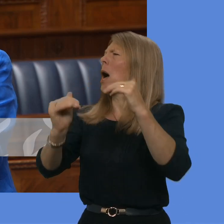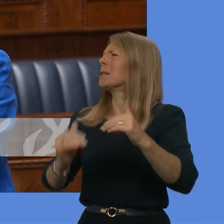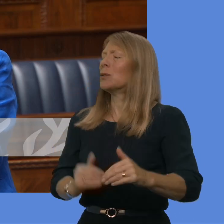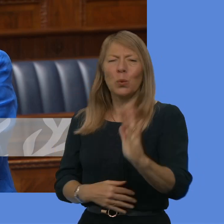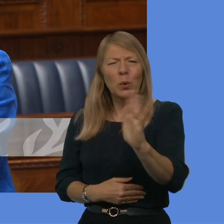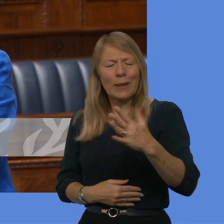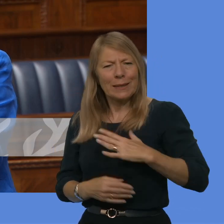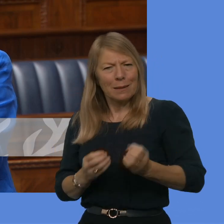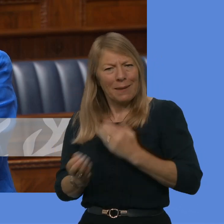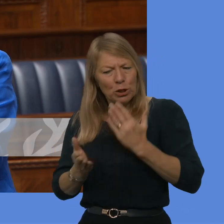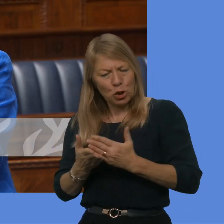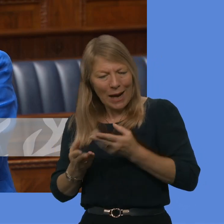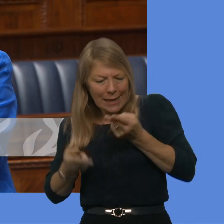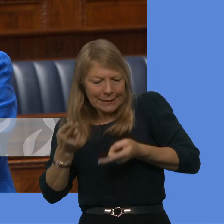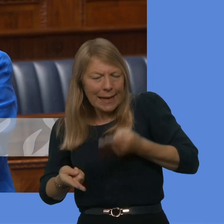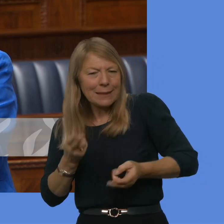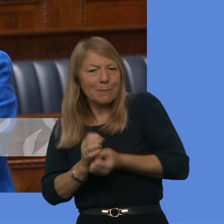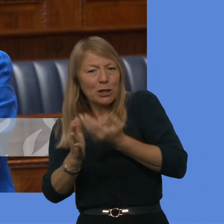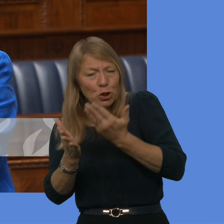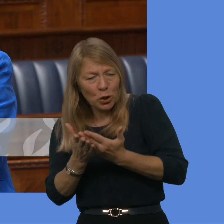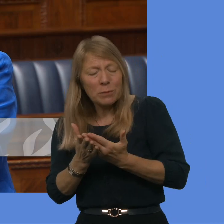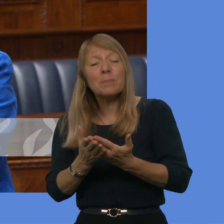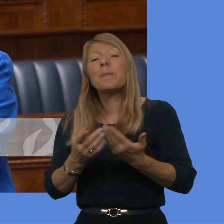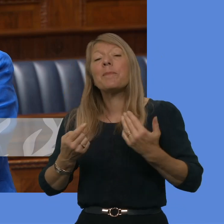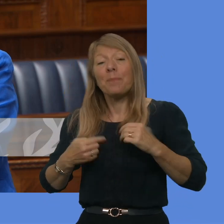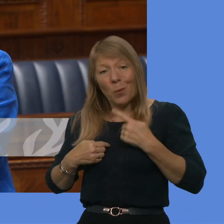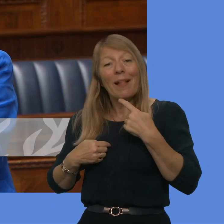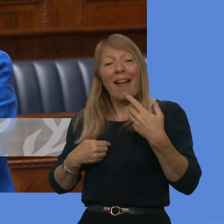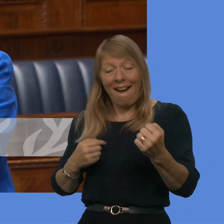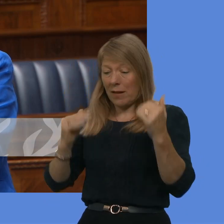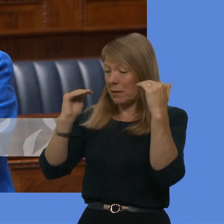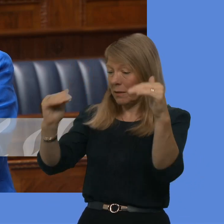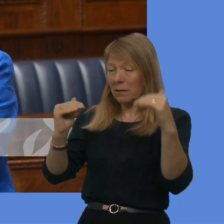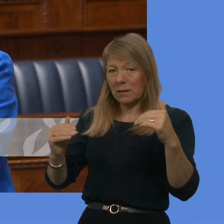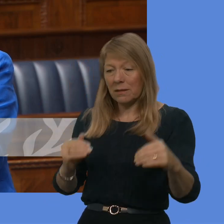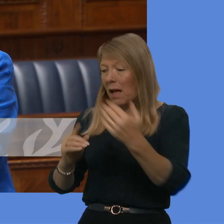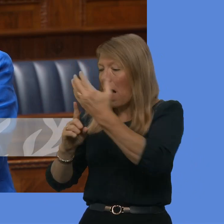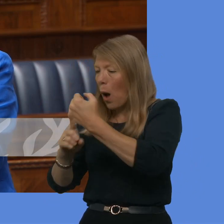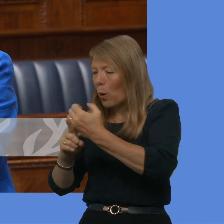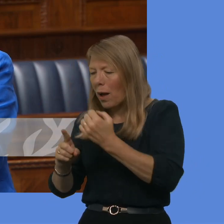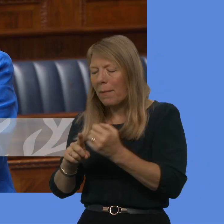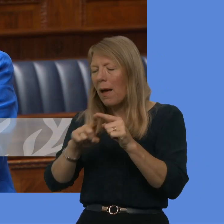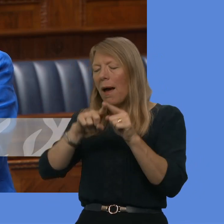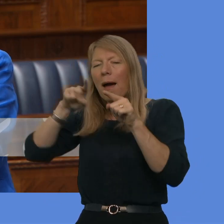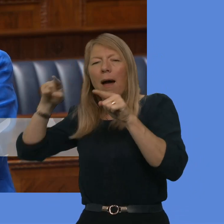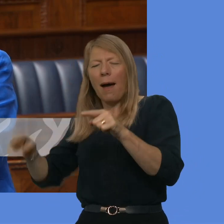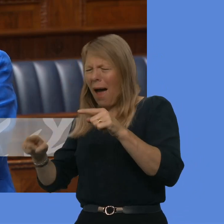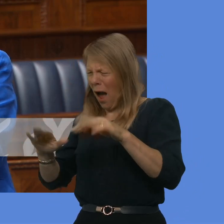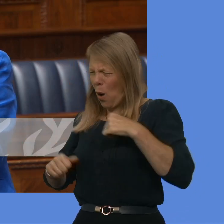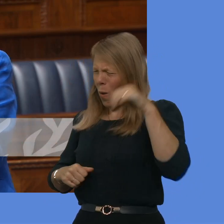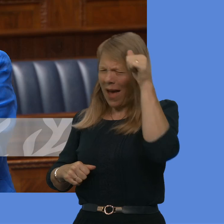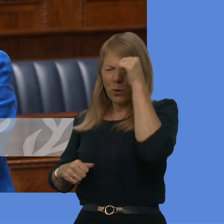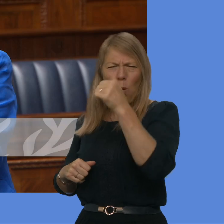a framework in terms of the indicators. Those will be baselined, and it will be measured throughout the lifetime of this programme for Government to